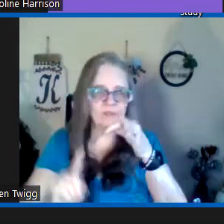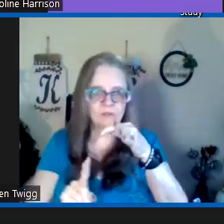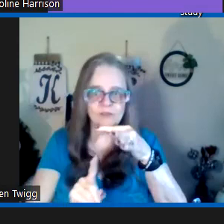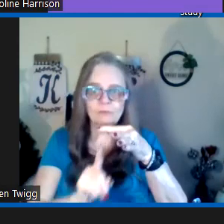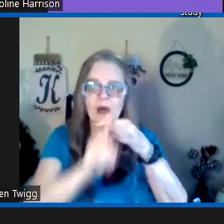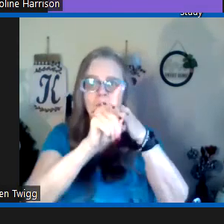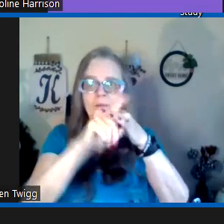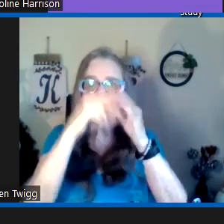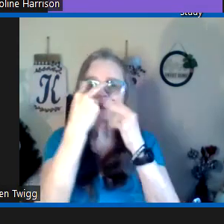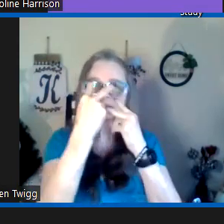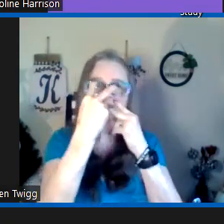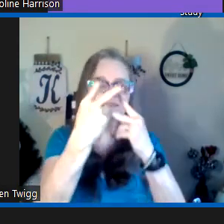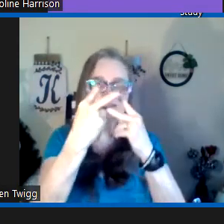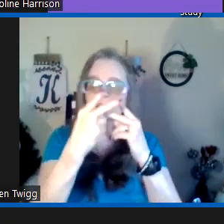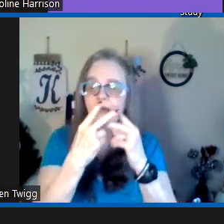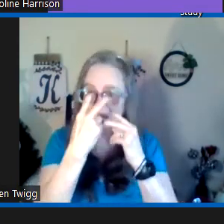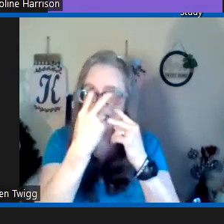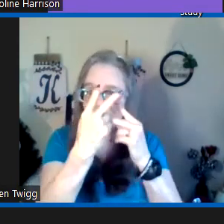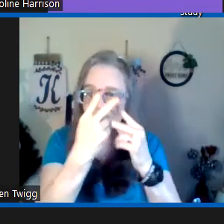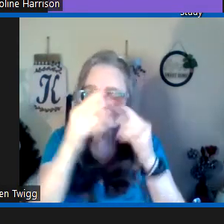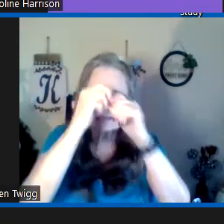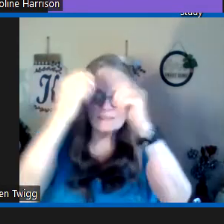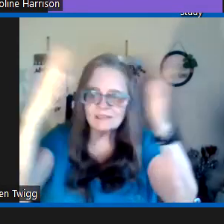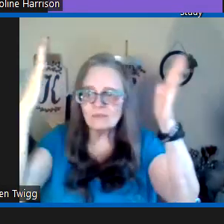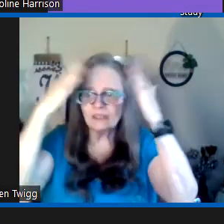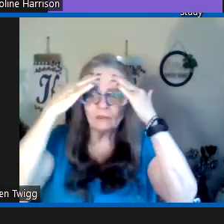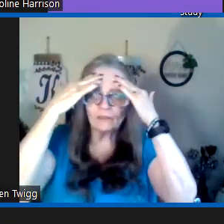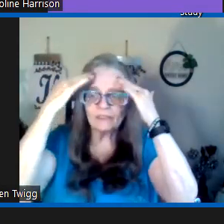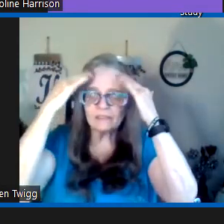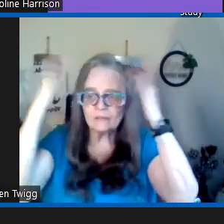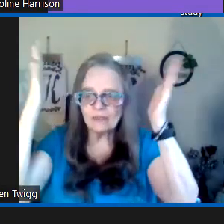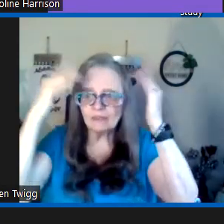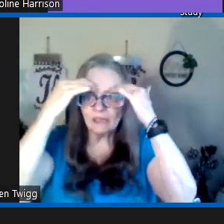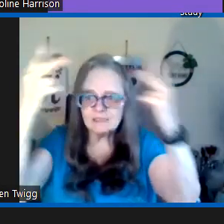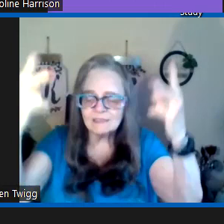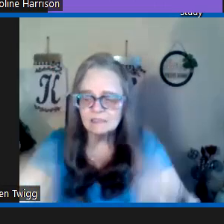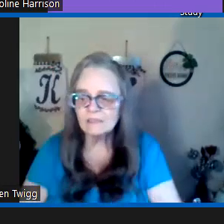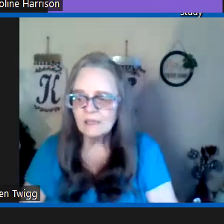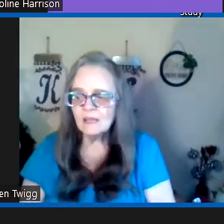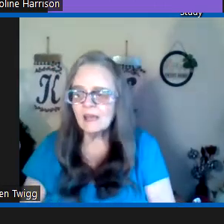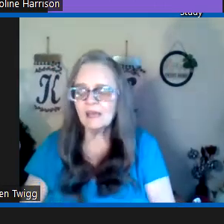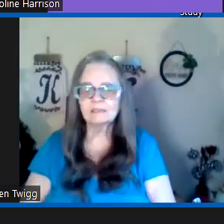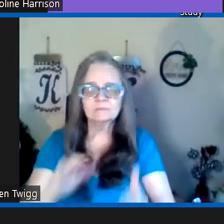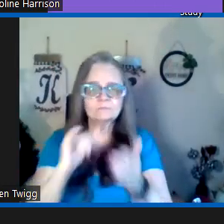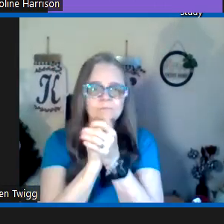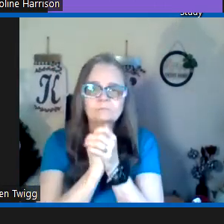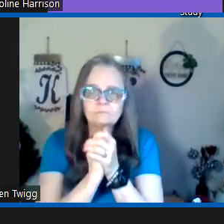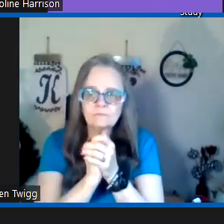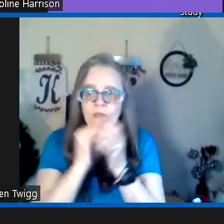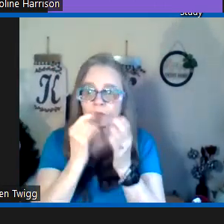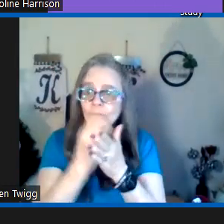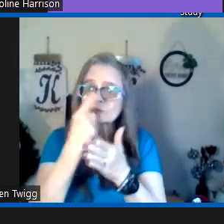thought something will just pop up i'll see actually see something or think something that i see it and